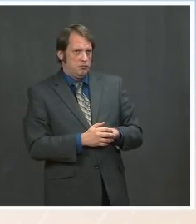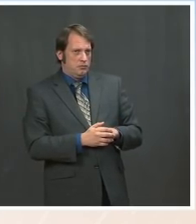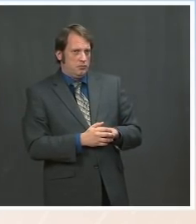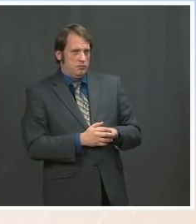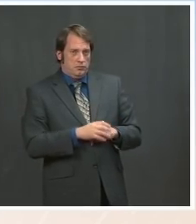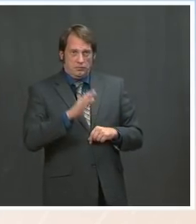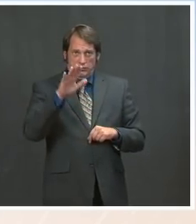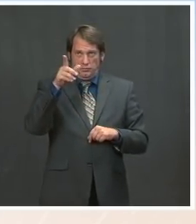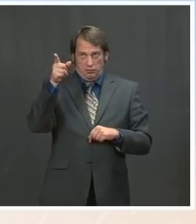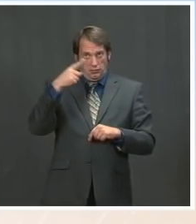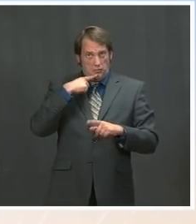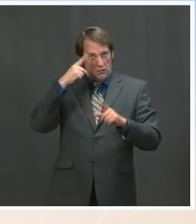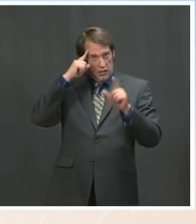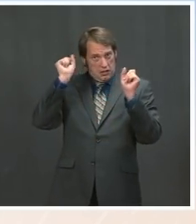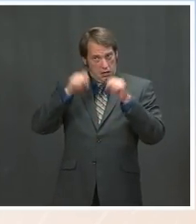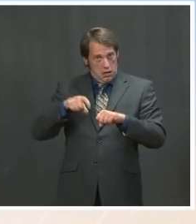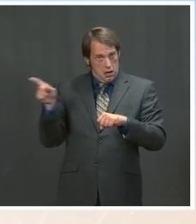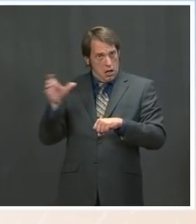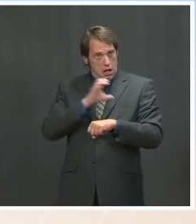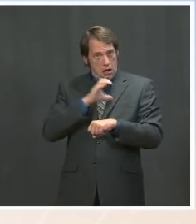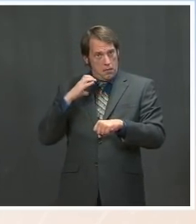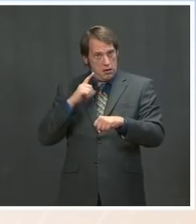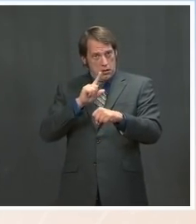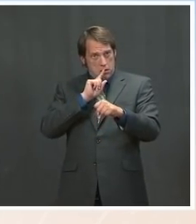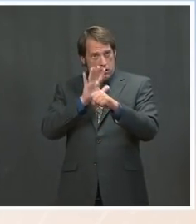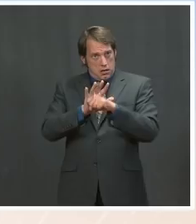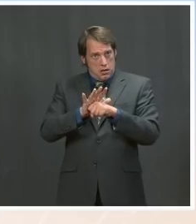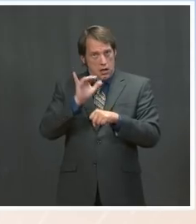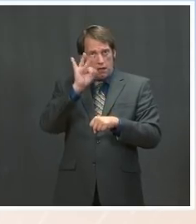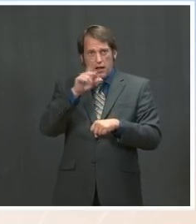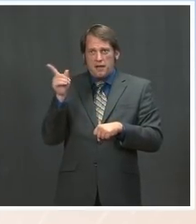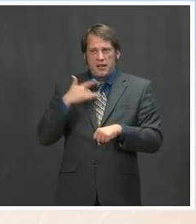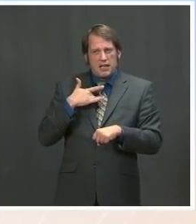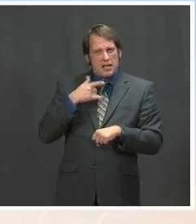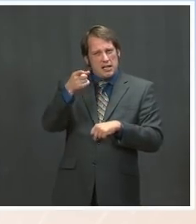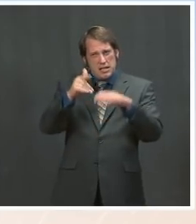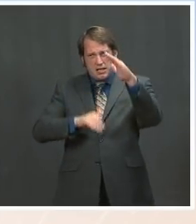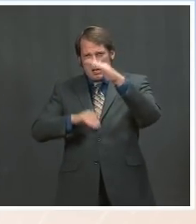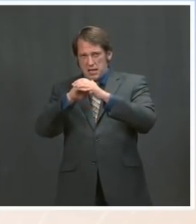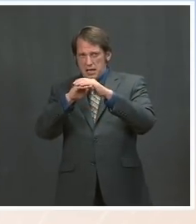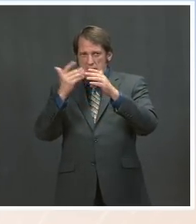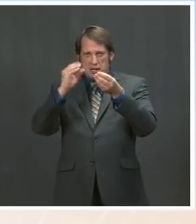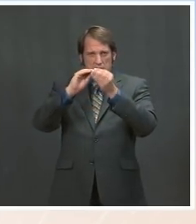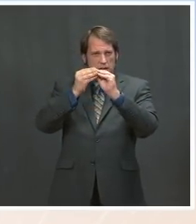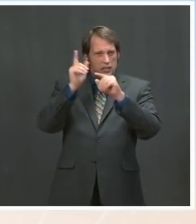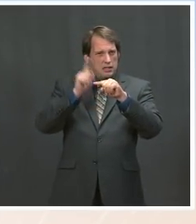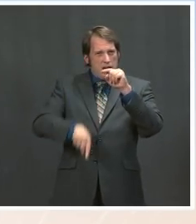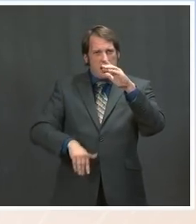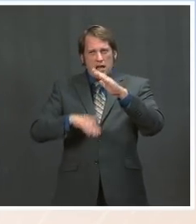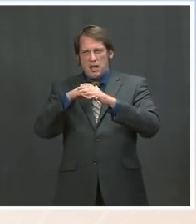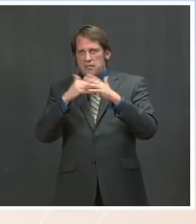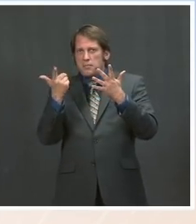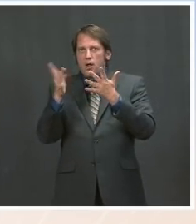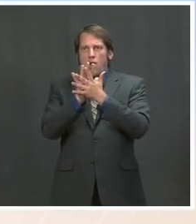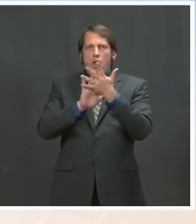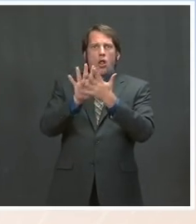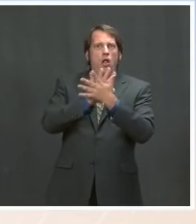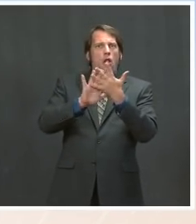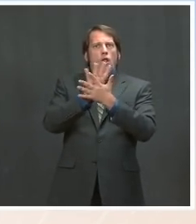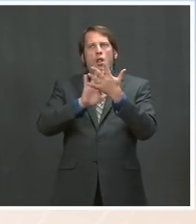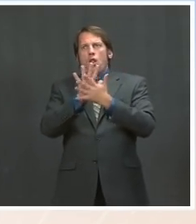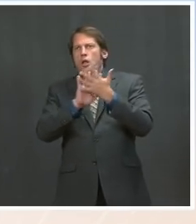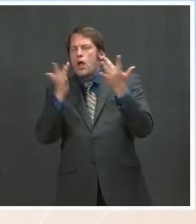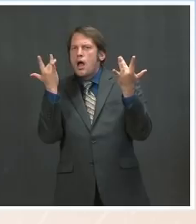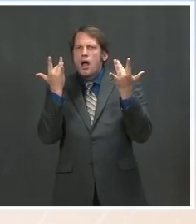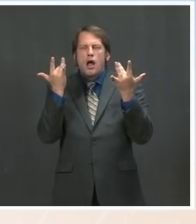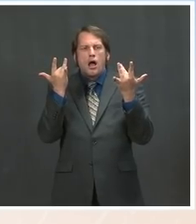there if you can't meet it? Because it does give people false hope that you're going to let in 62,500 by the end of